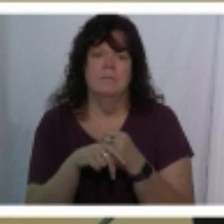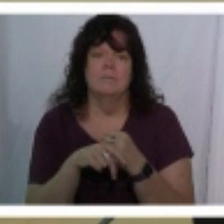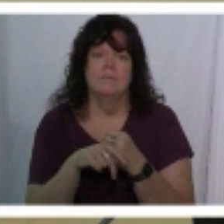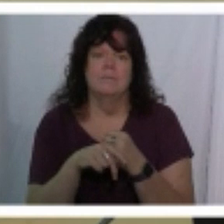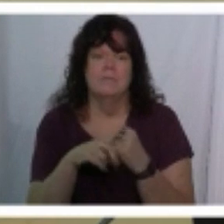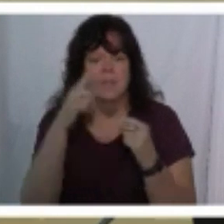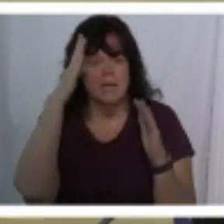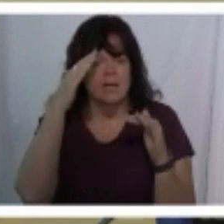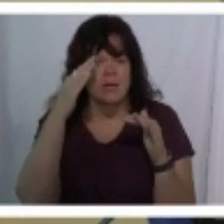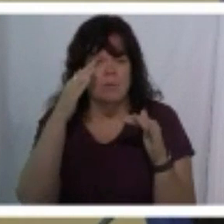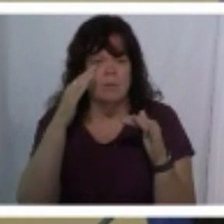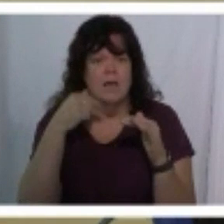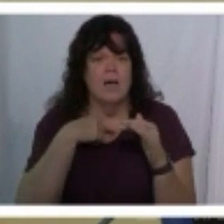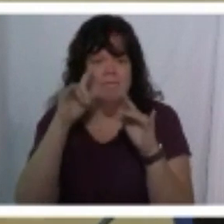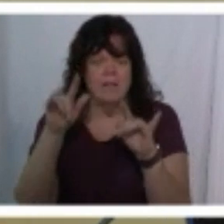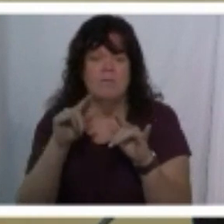and i hope i've loved in return